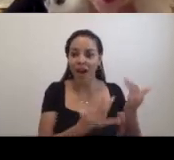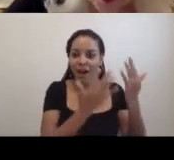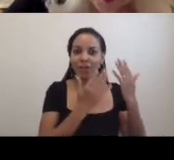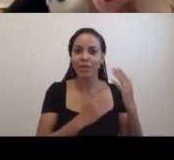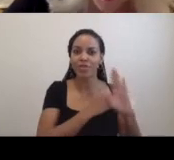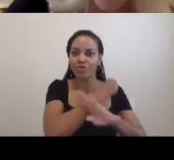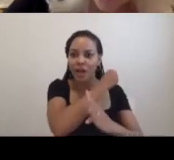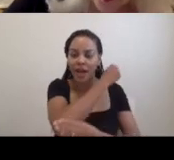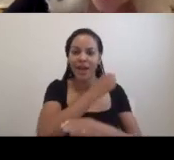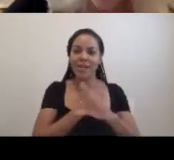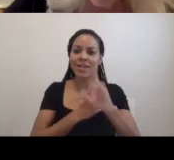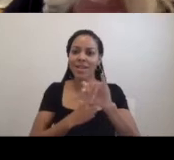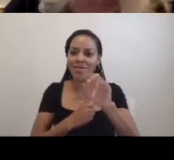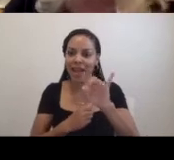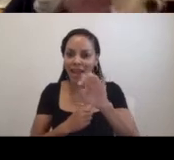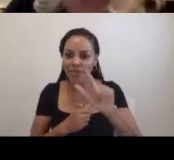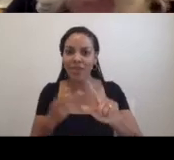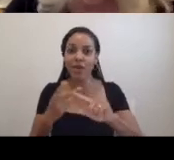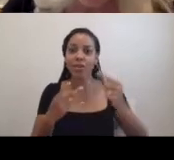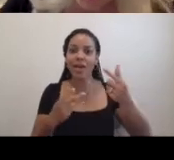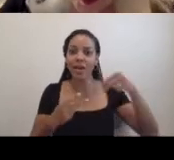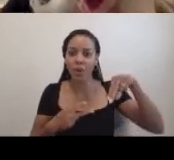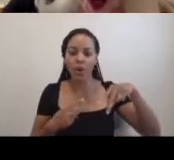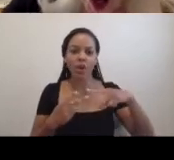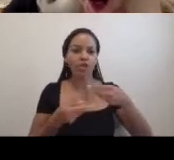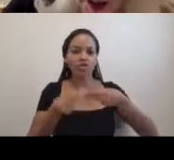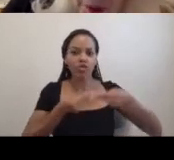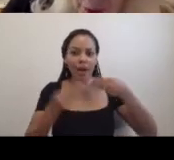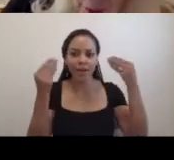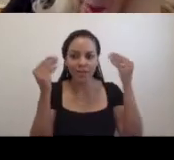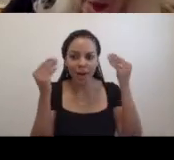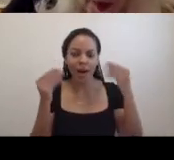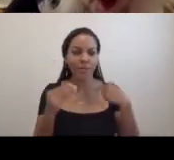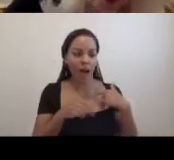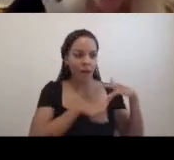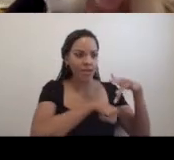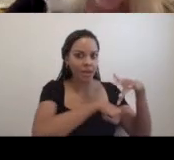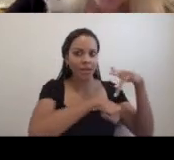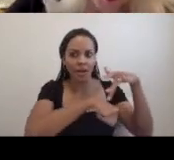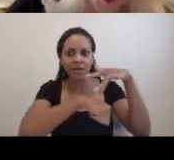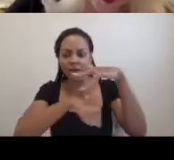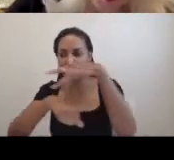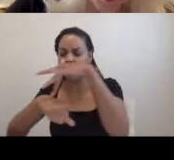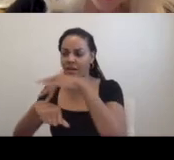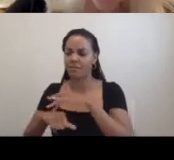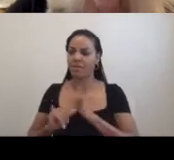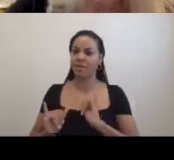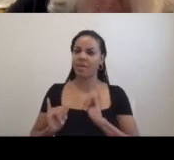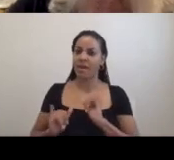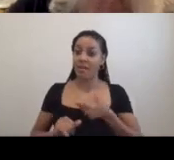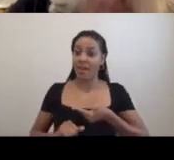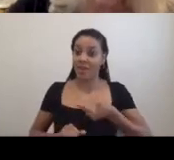landfills, headquarters, trade shops. I interpreted this invitation by sanitation